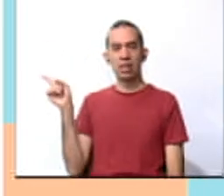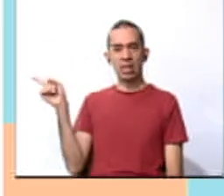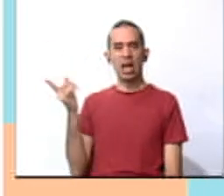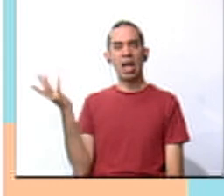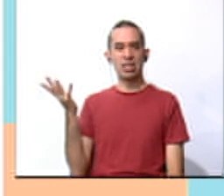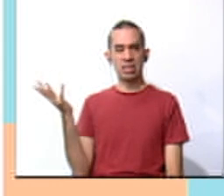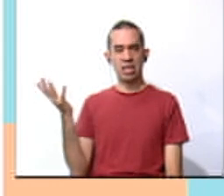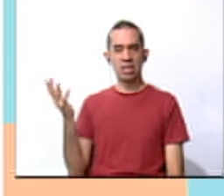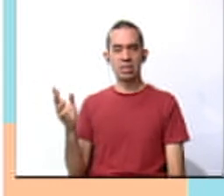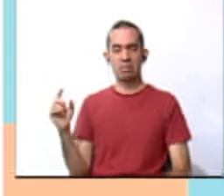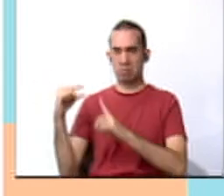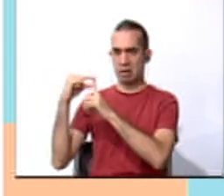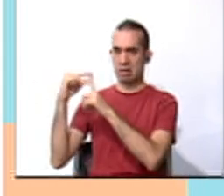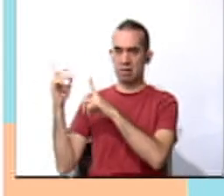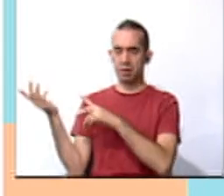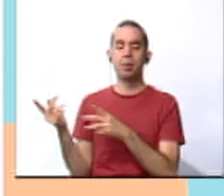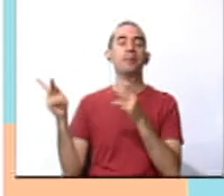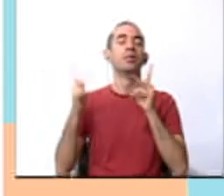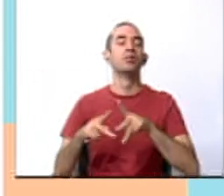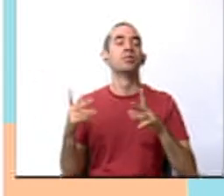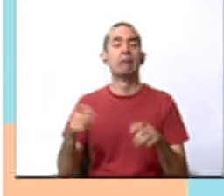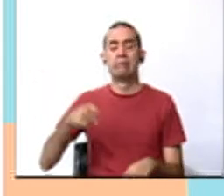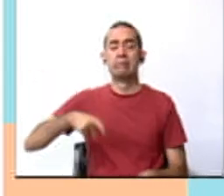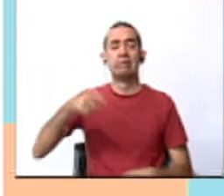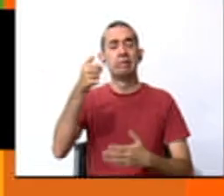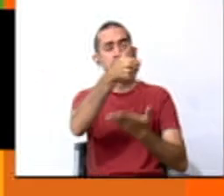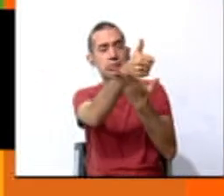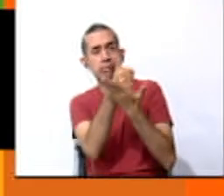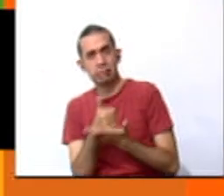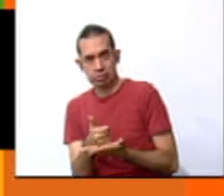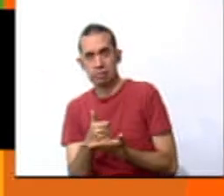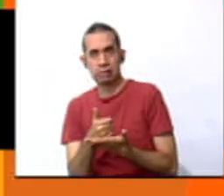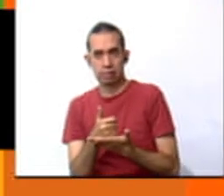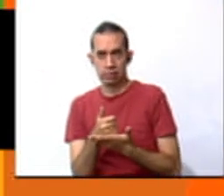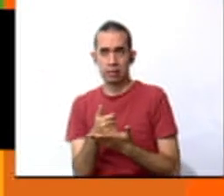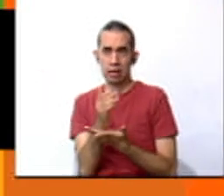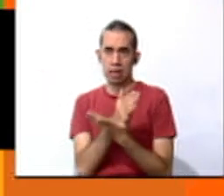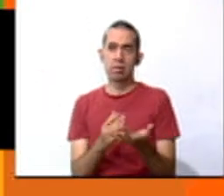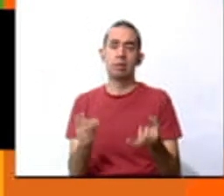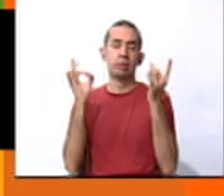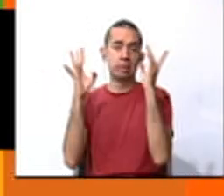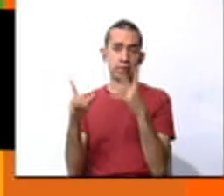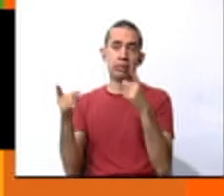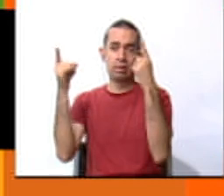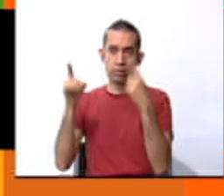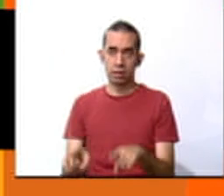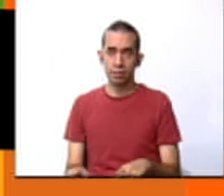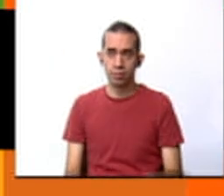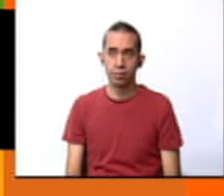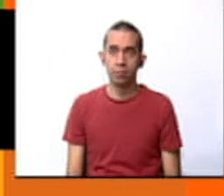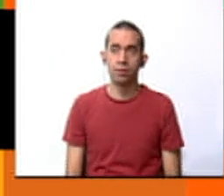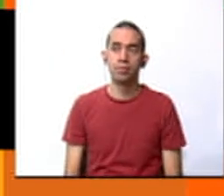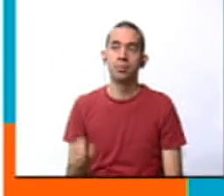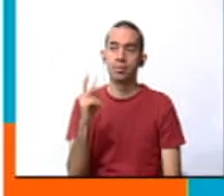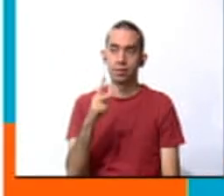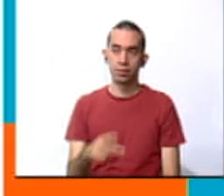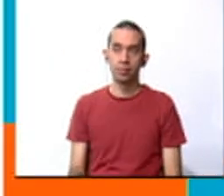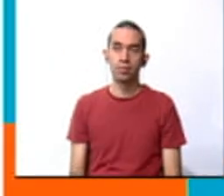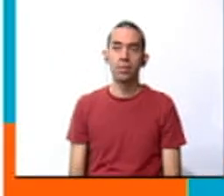are people who are in need when there is a natural disaster. Okay.